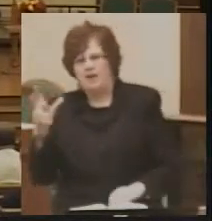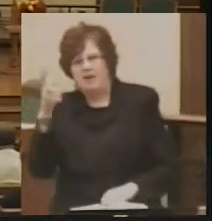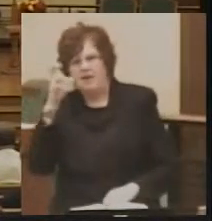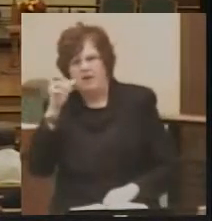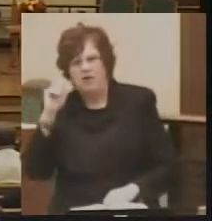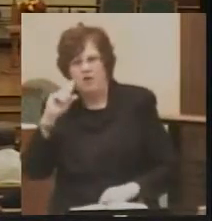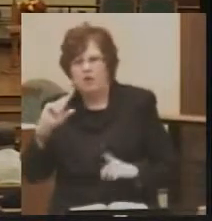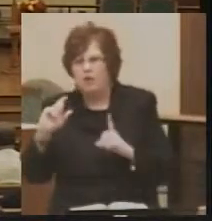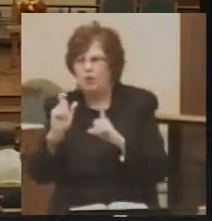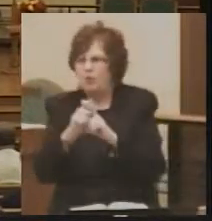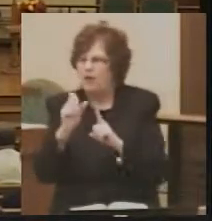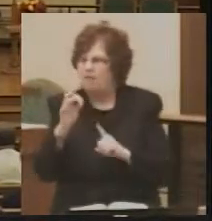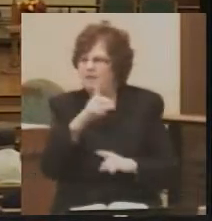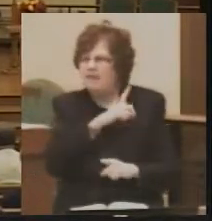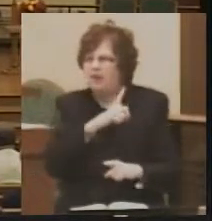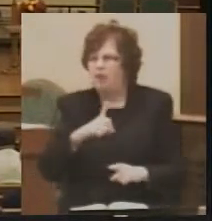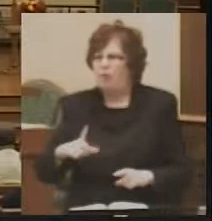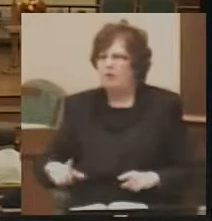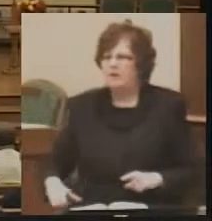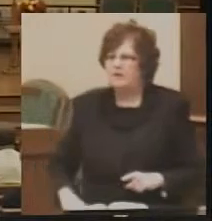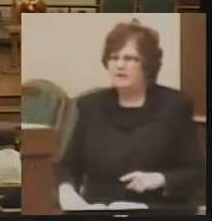word of the Lord.